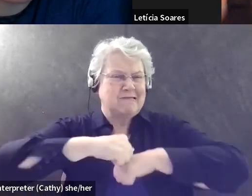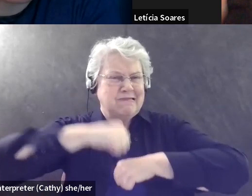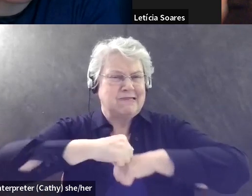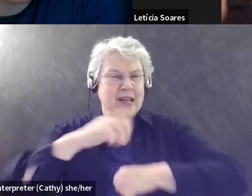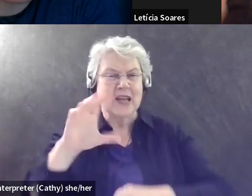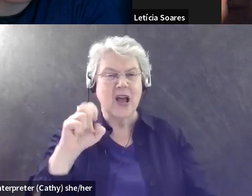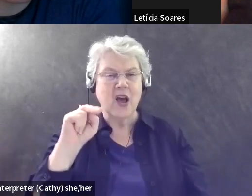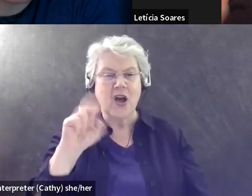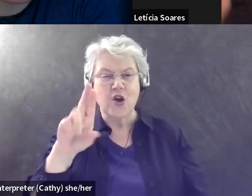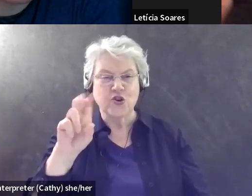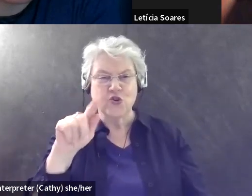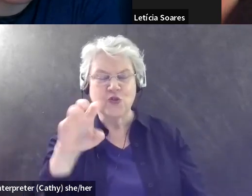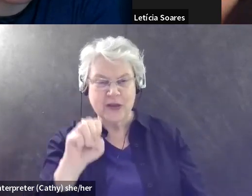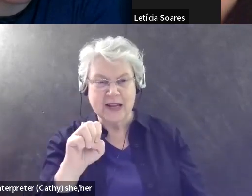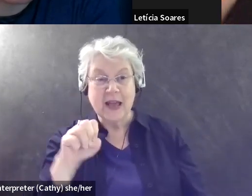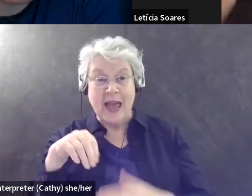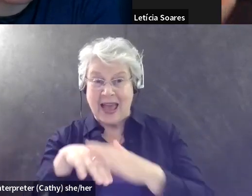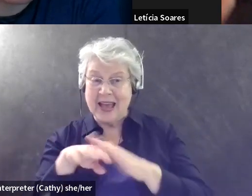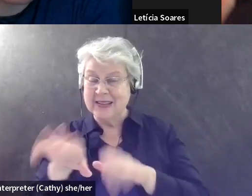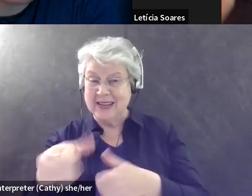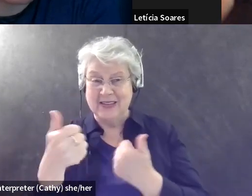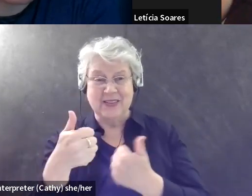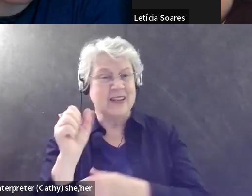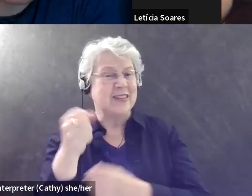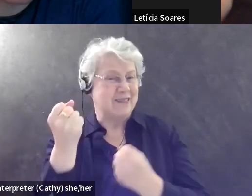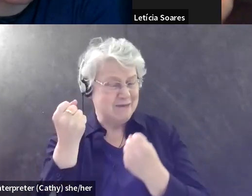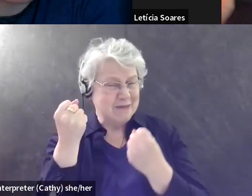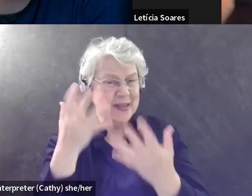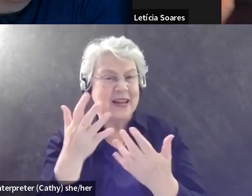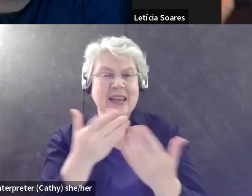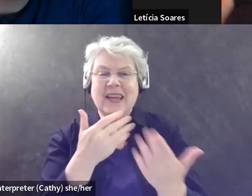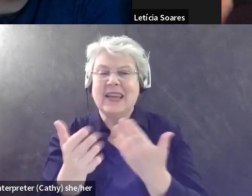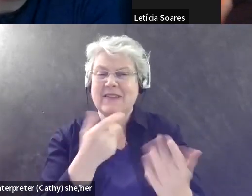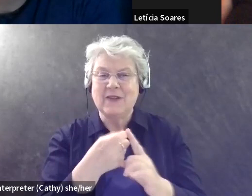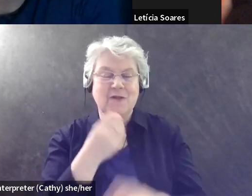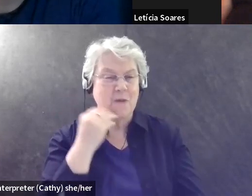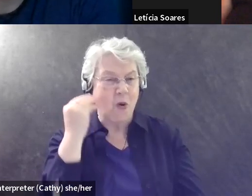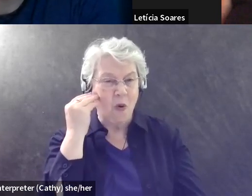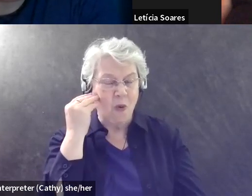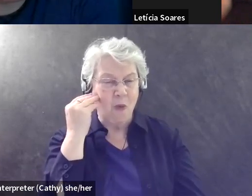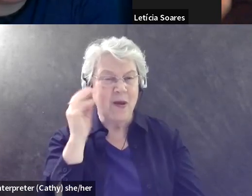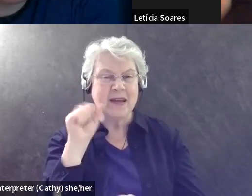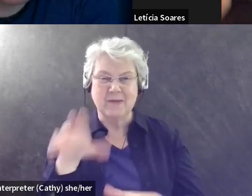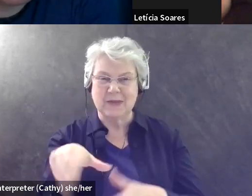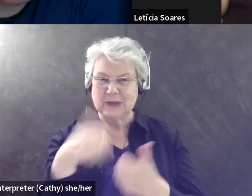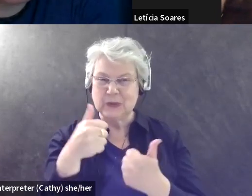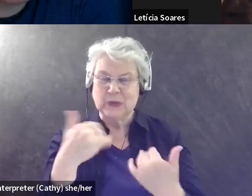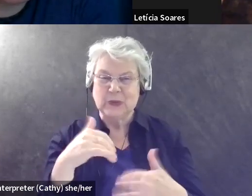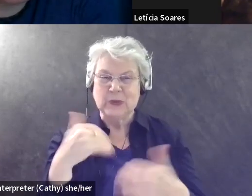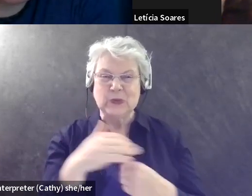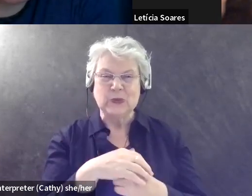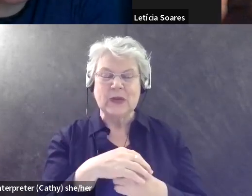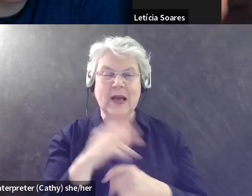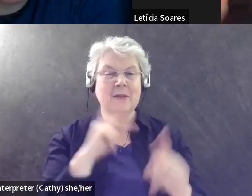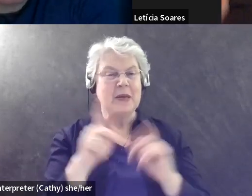challenges to birding. If, even if you're trying to bird from home, you know, and, and I think people need to